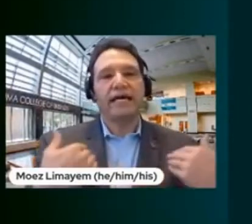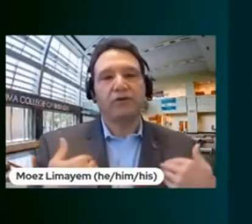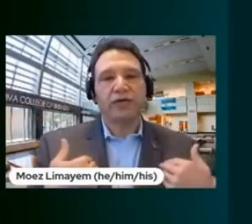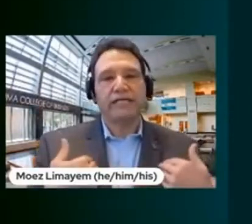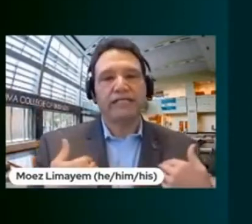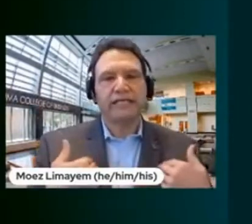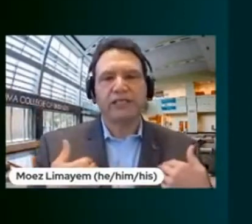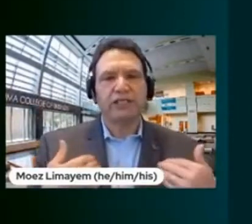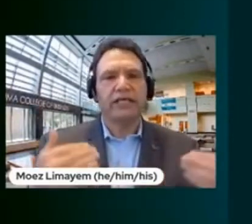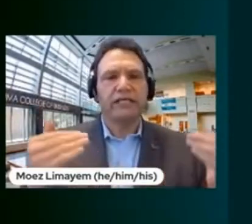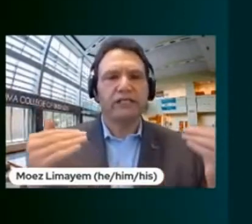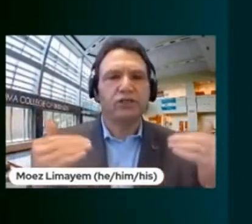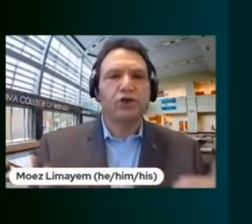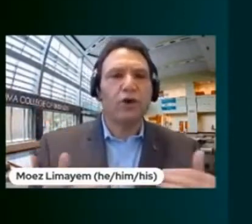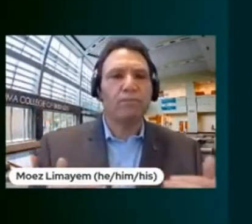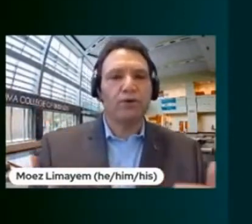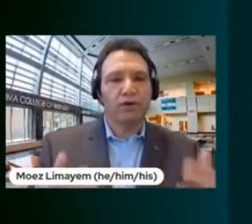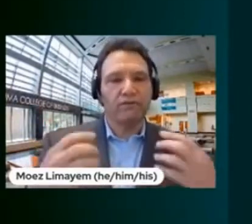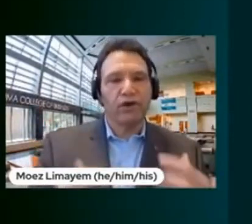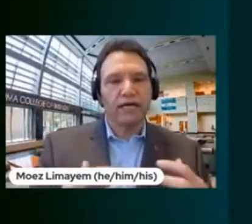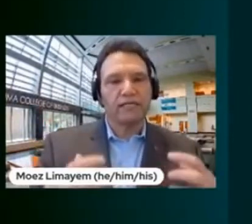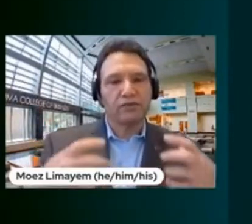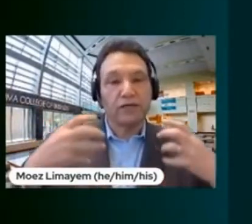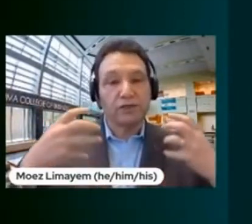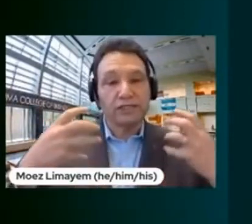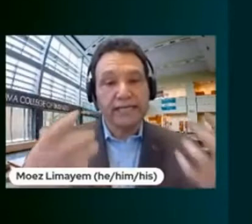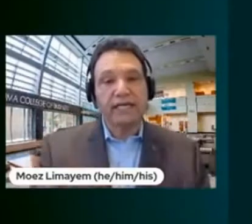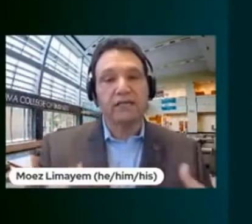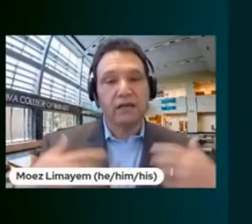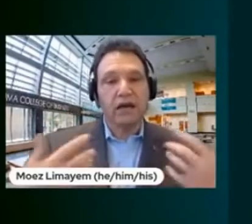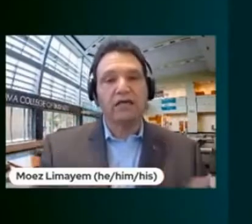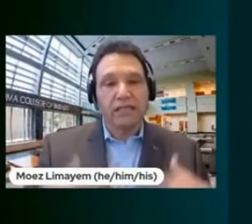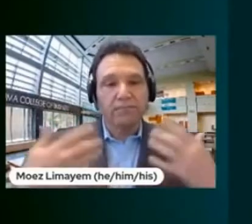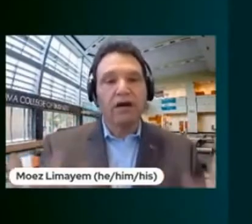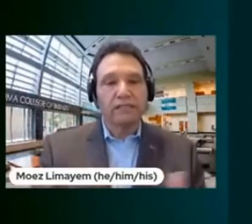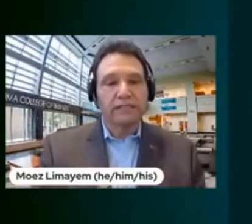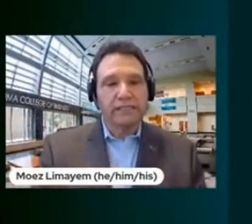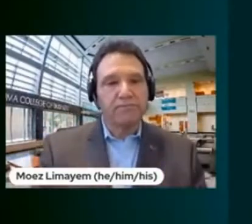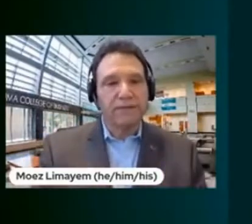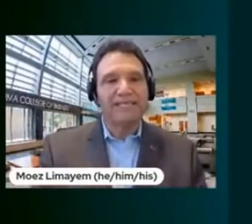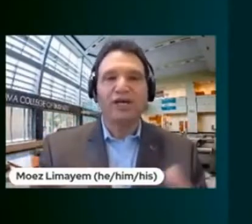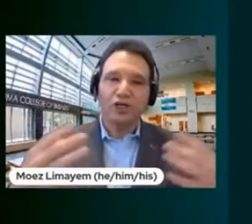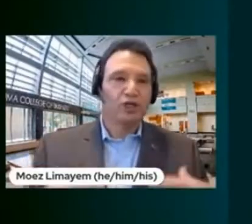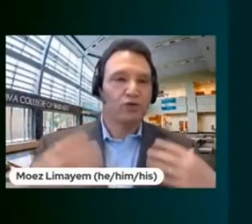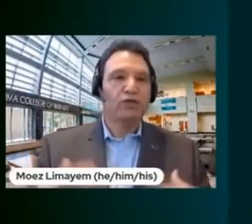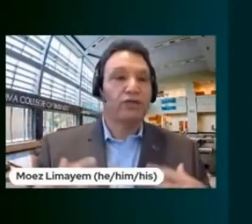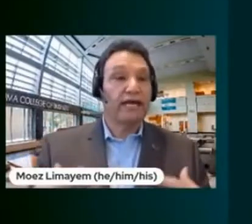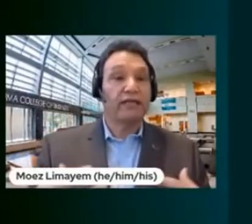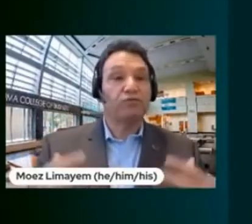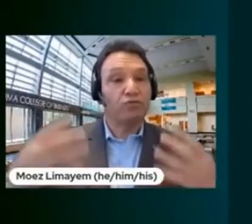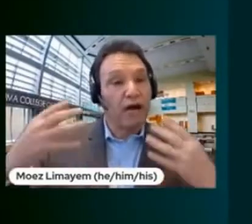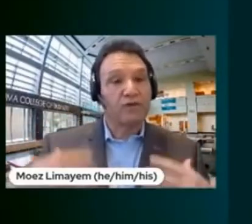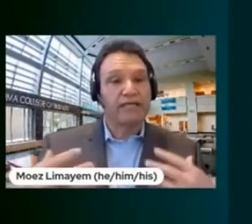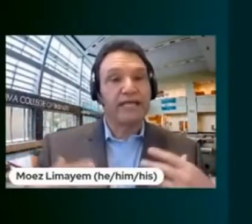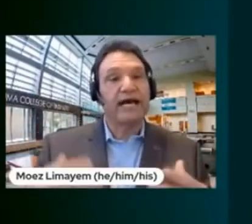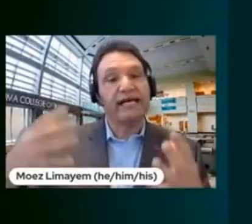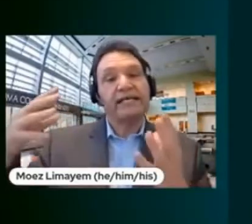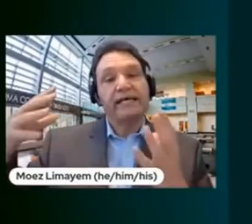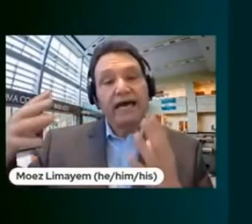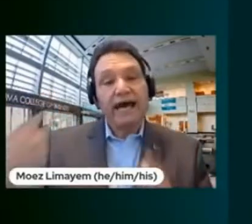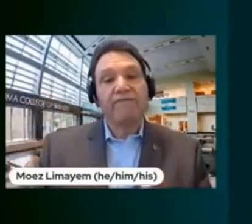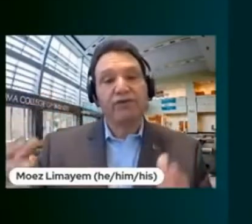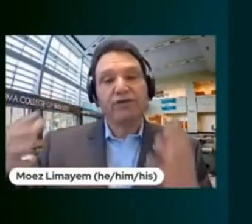DNI in our organization it is so important for us to understand the laws and policies in place so that our